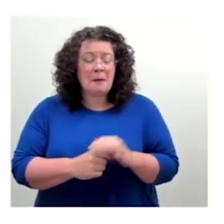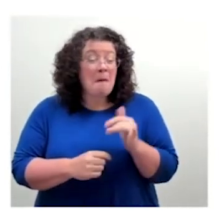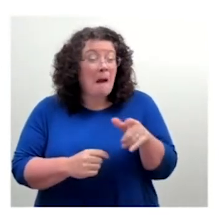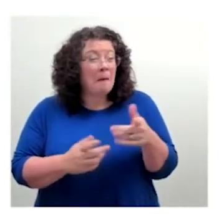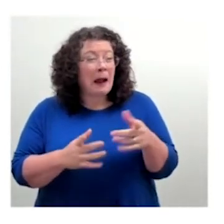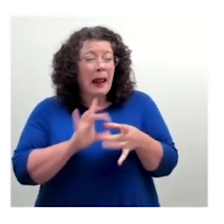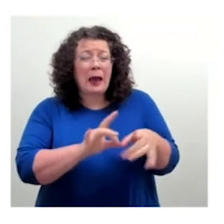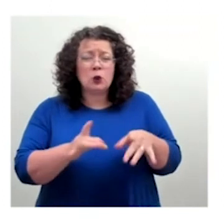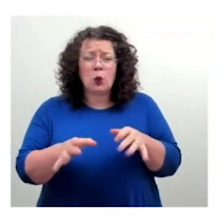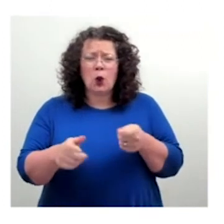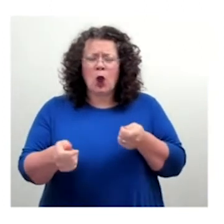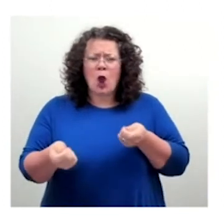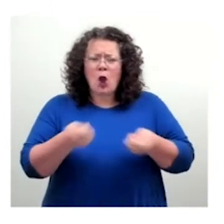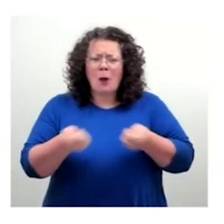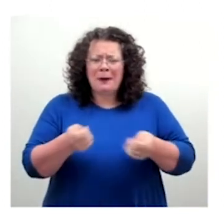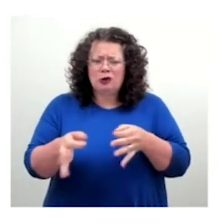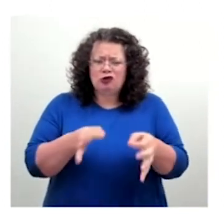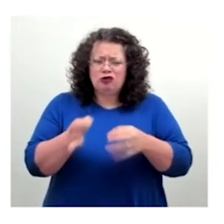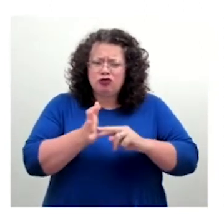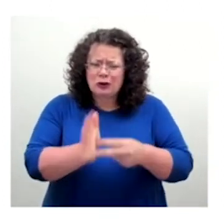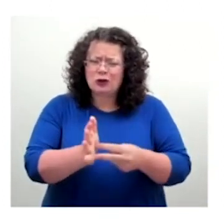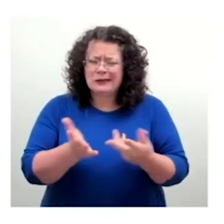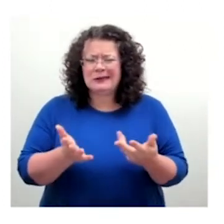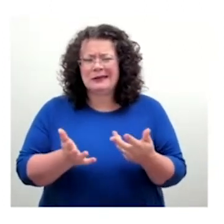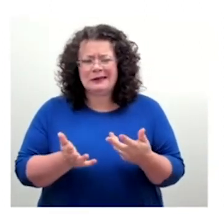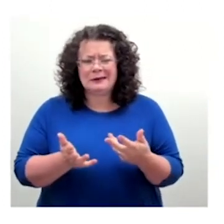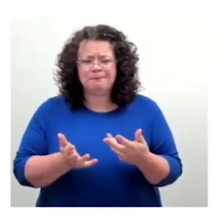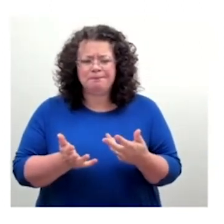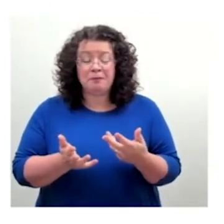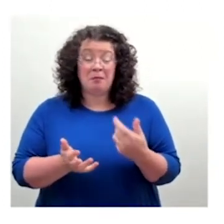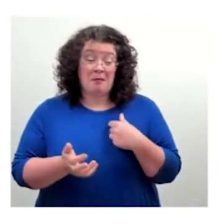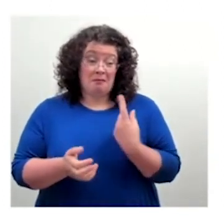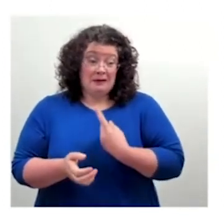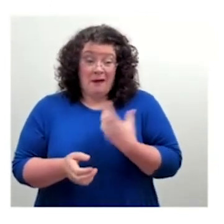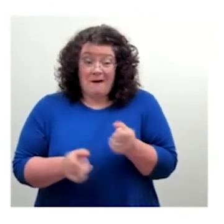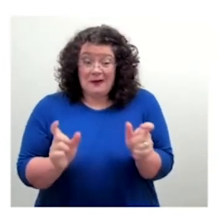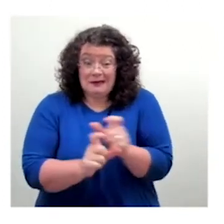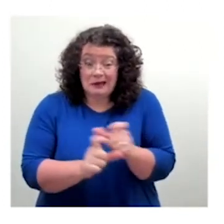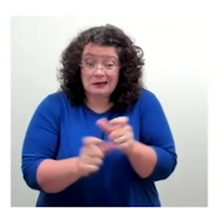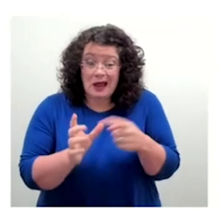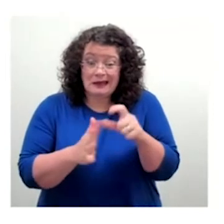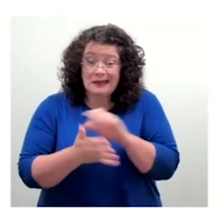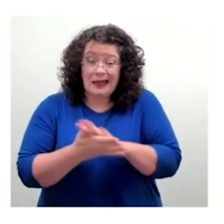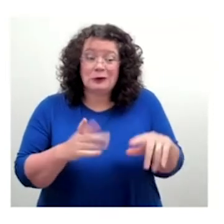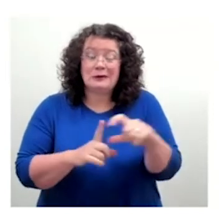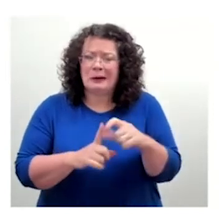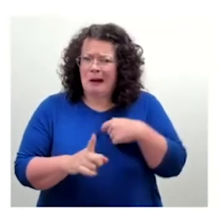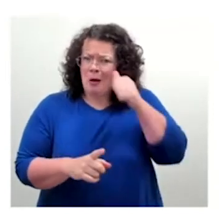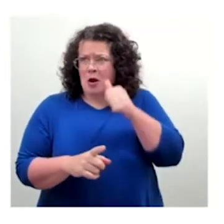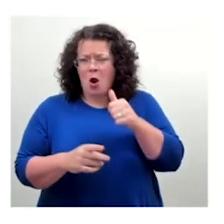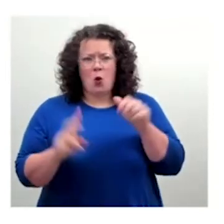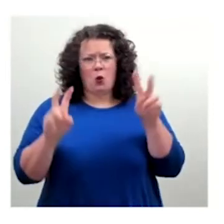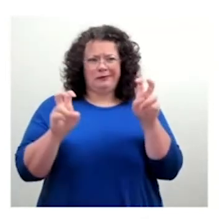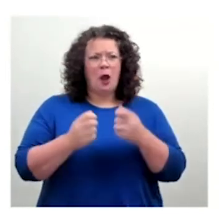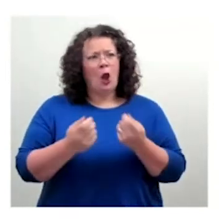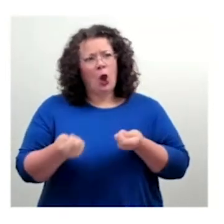strategies. But, you know, some things you can make adjustments, other things, it's the end. There's no way through. That's a proper barrier. And so,